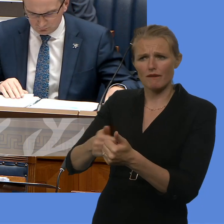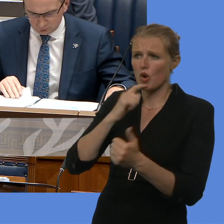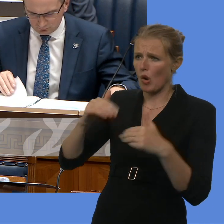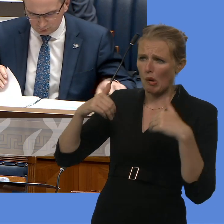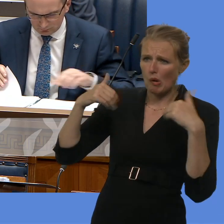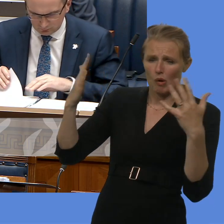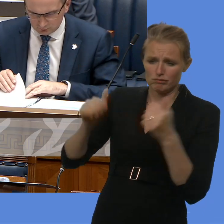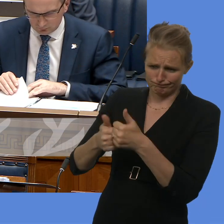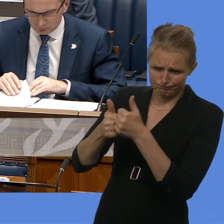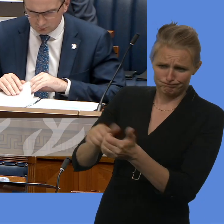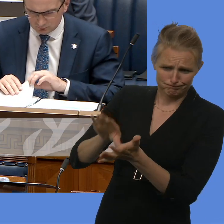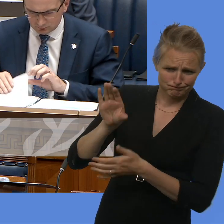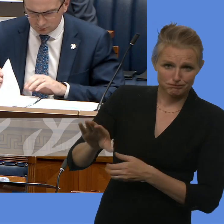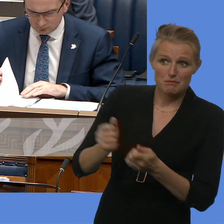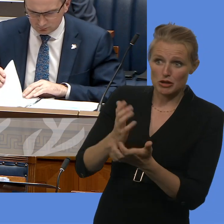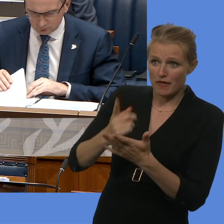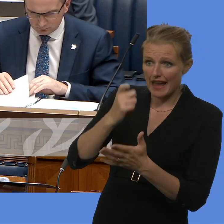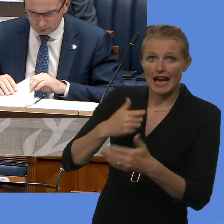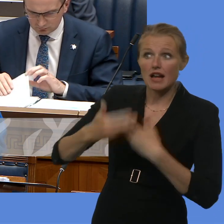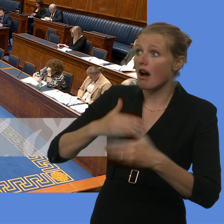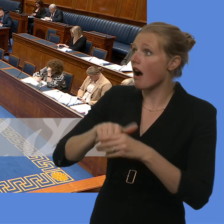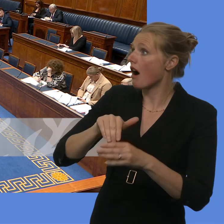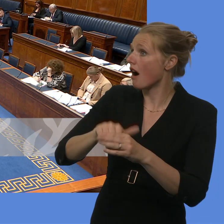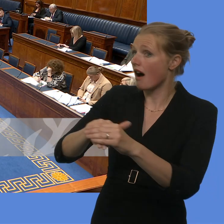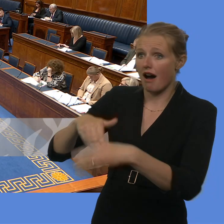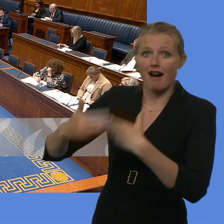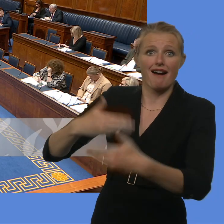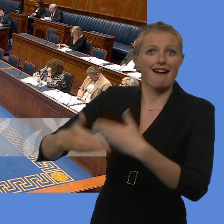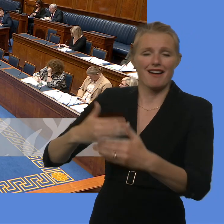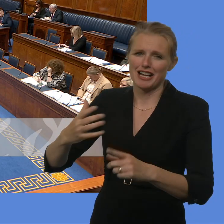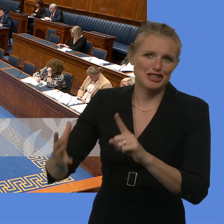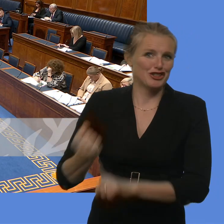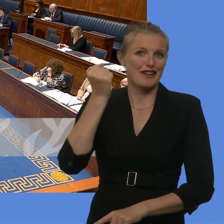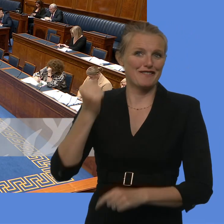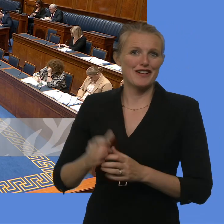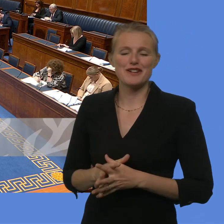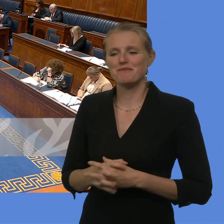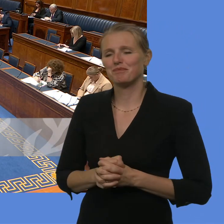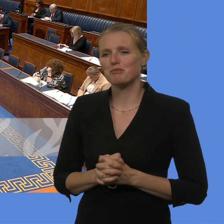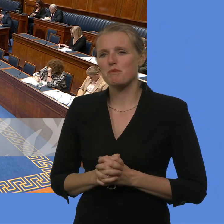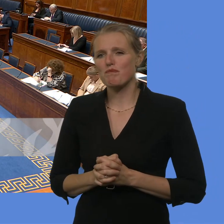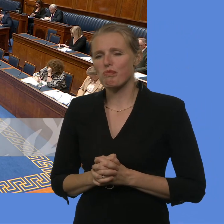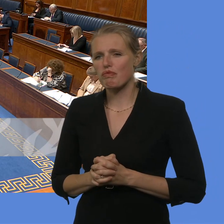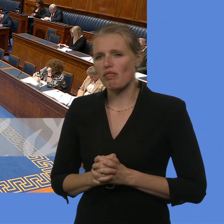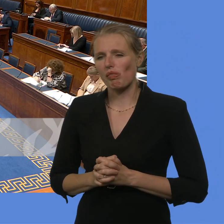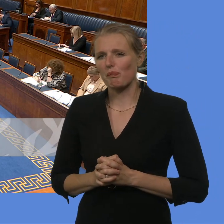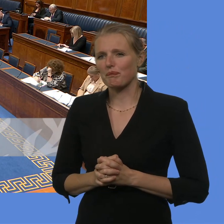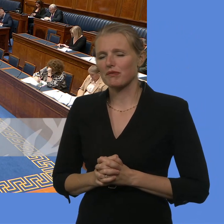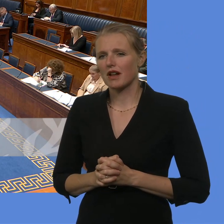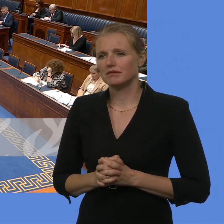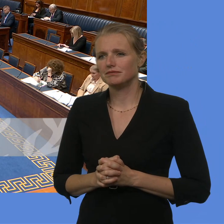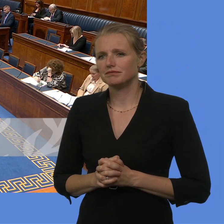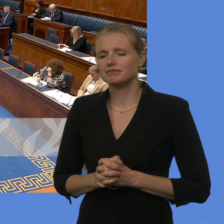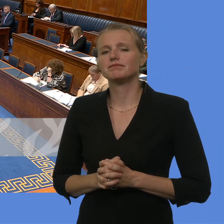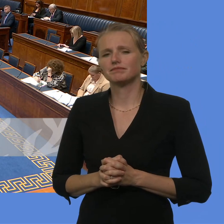in order to allow them to shine. that's something that we need to be looking at. Thank you, Mr Speaker. Deputy First Minister, the